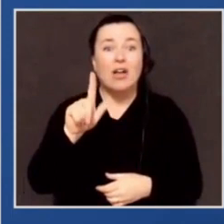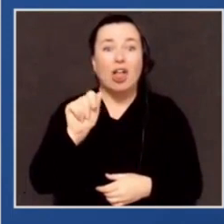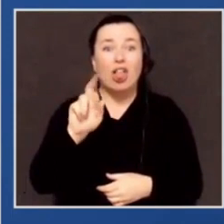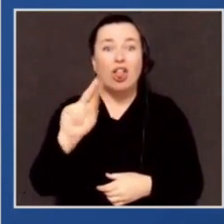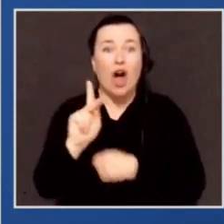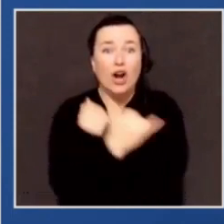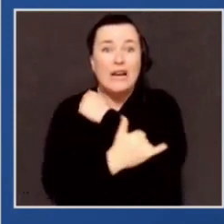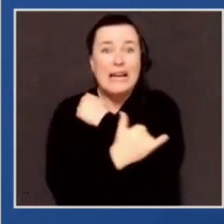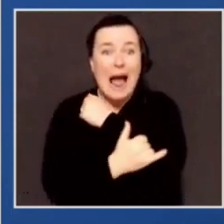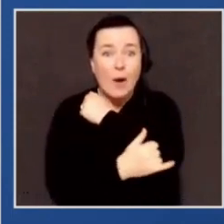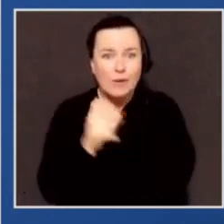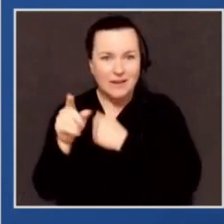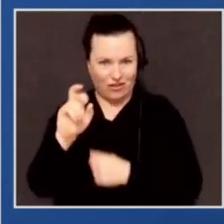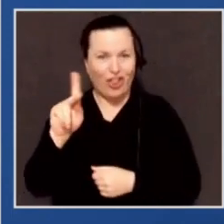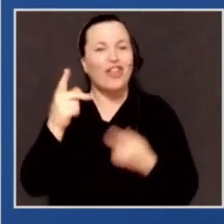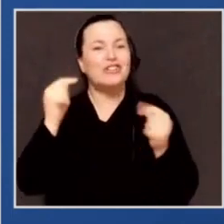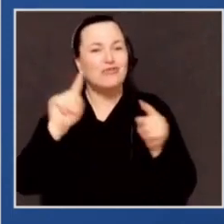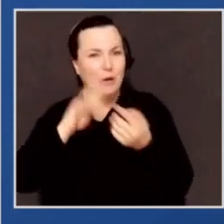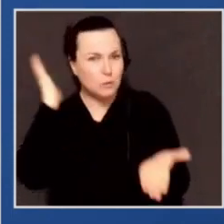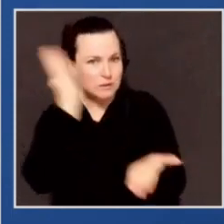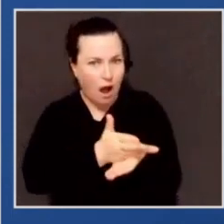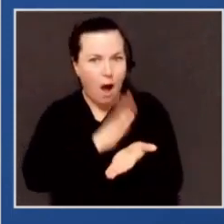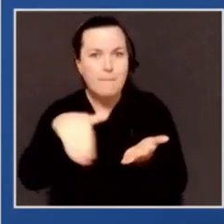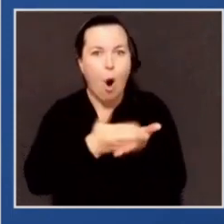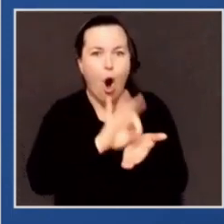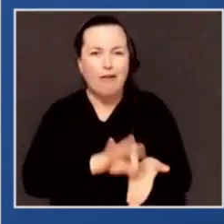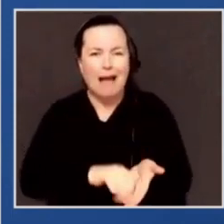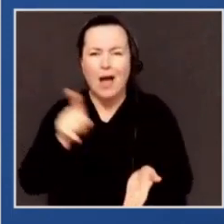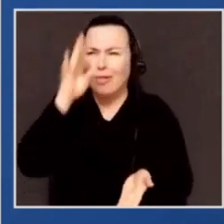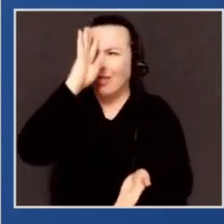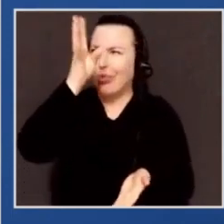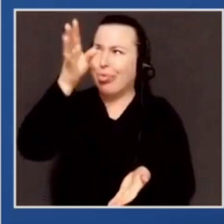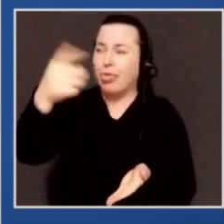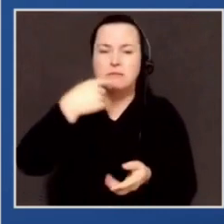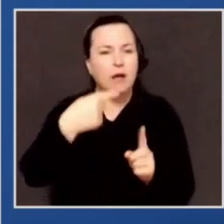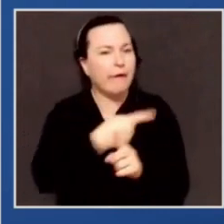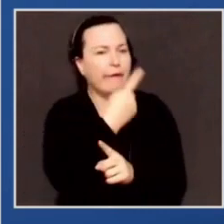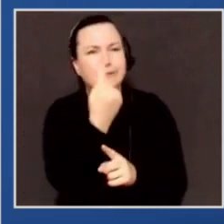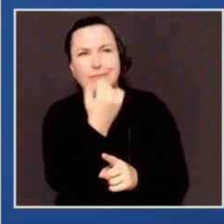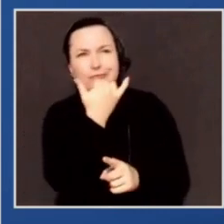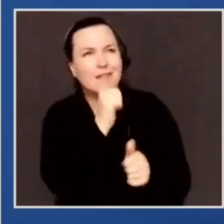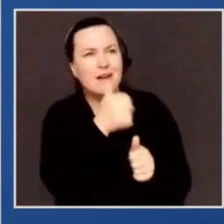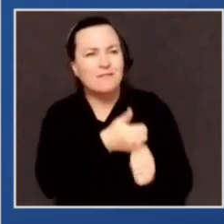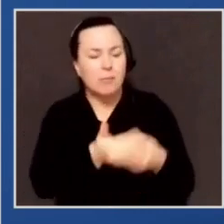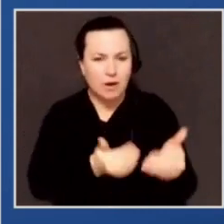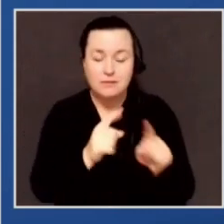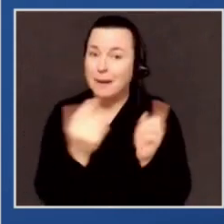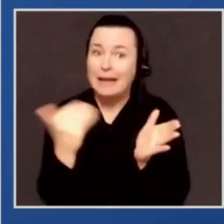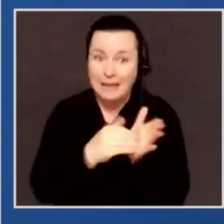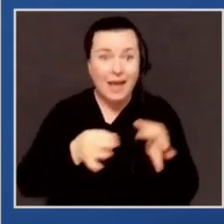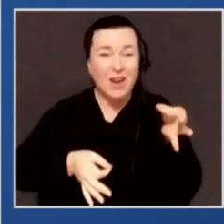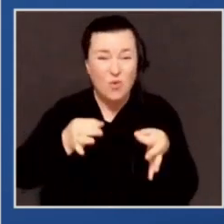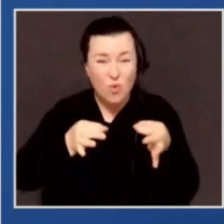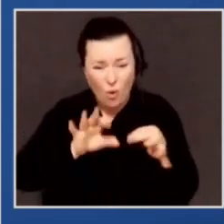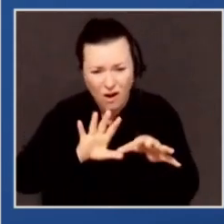unsupported, completely meritlessly, transparently meritless claims of irregularity. And once again, a court stepped in and